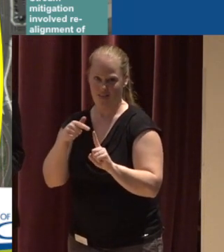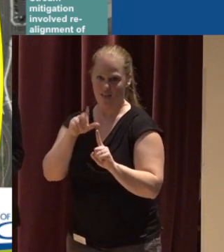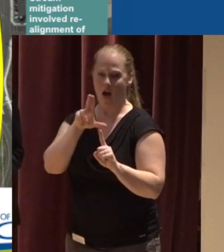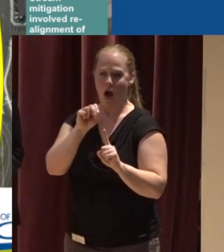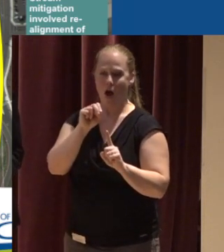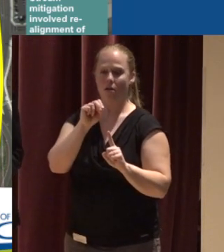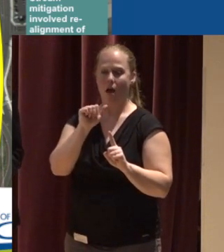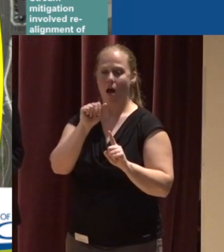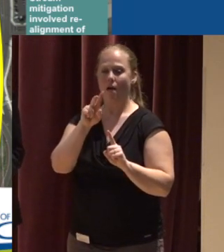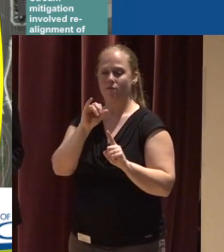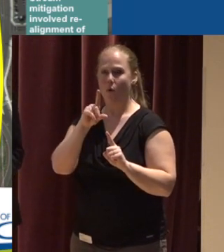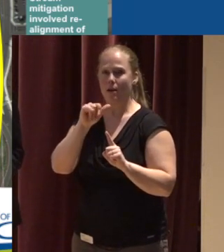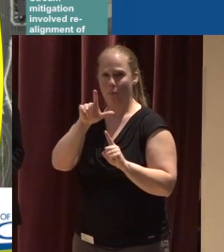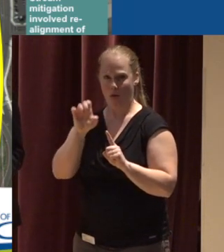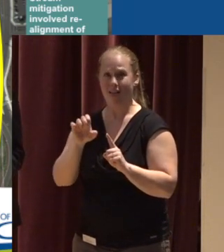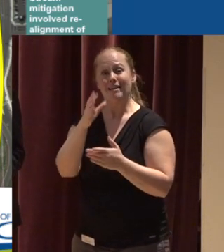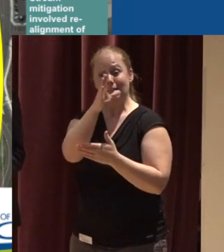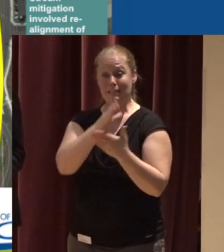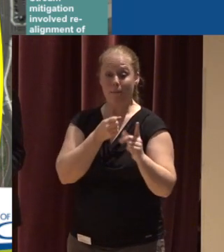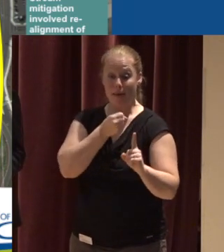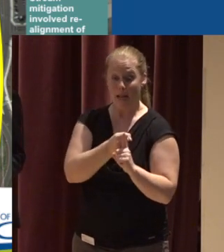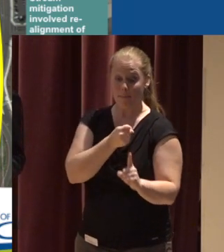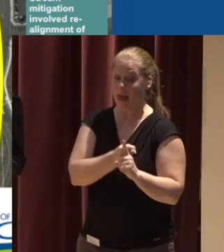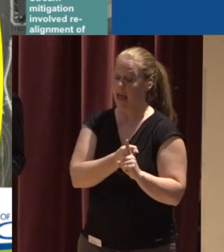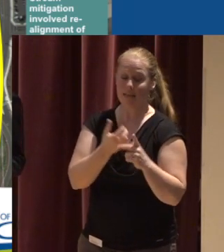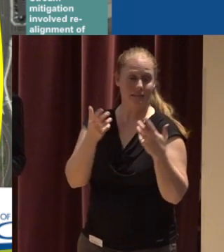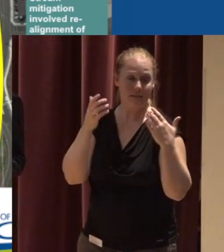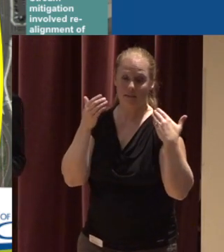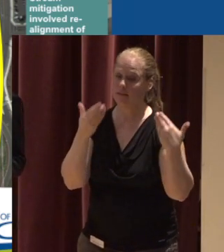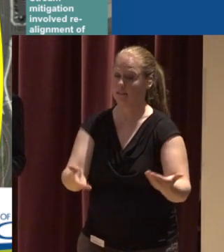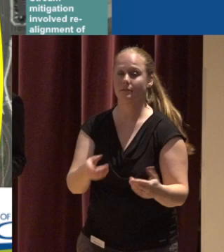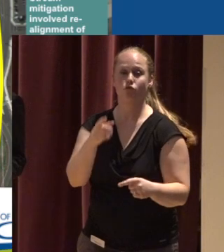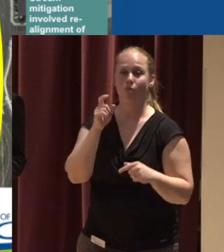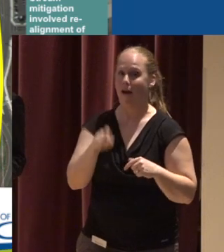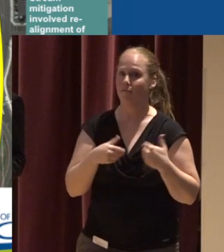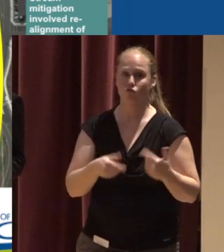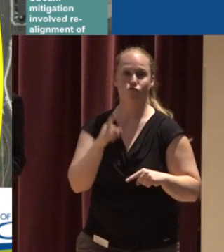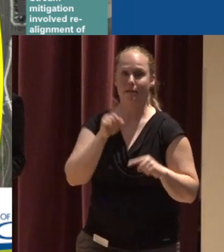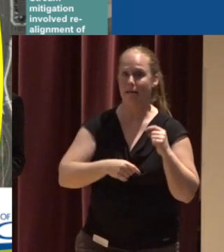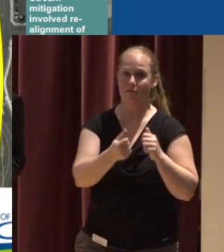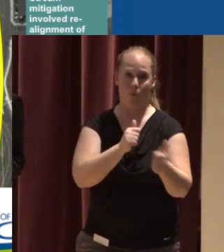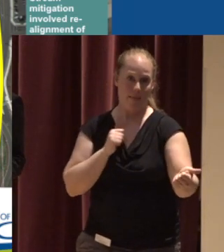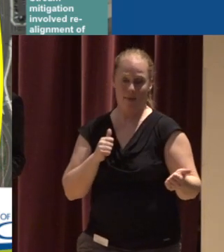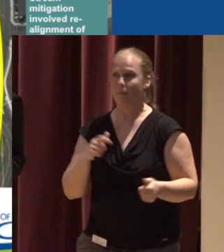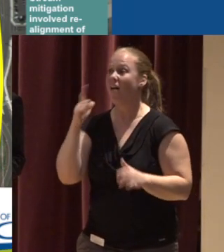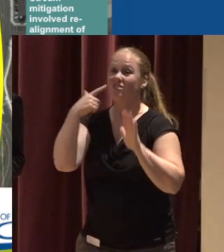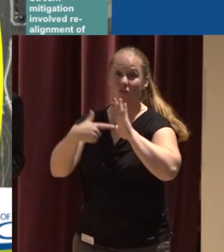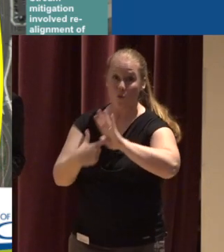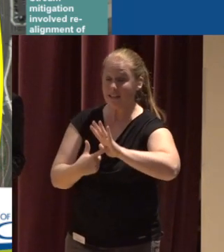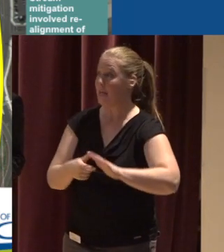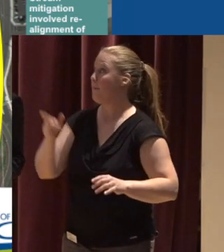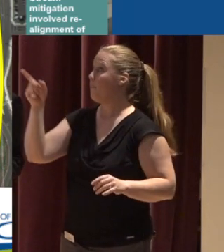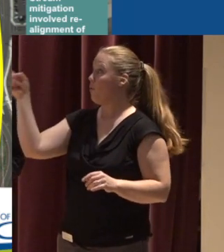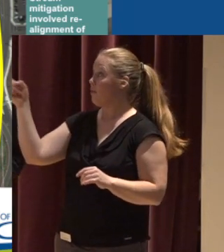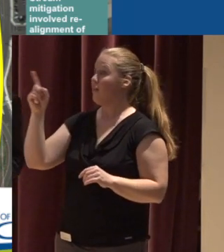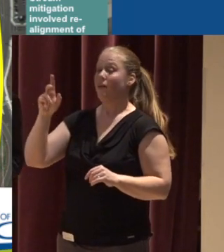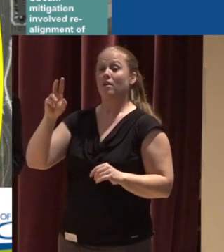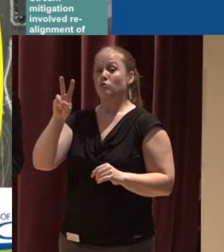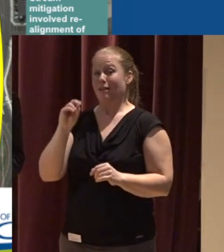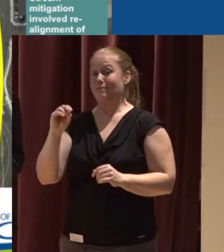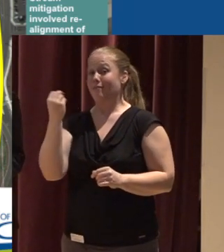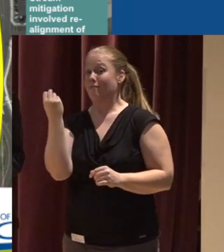impacts when you're doing development are avoidable To wetlands and streams and some just aren't And a good example of this is back in